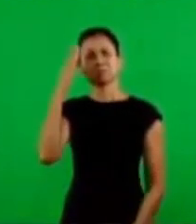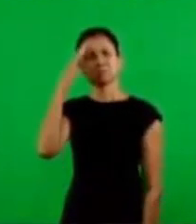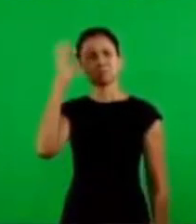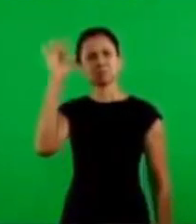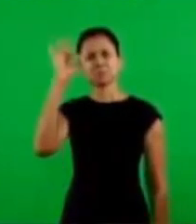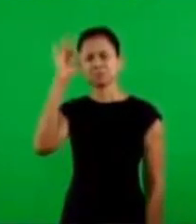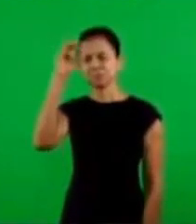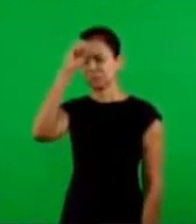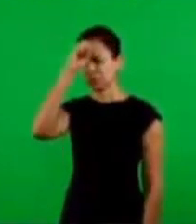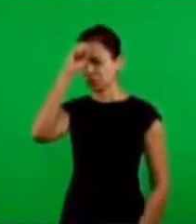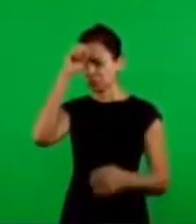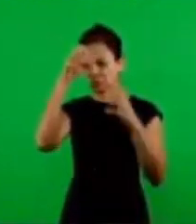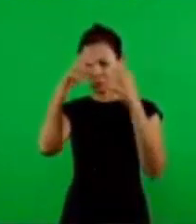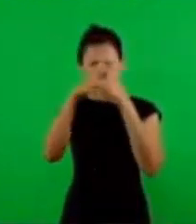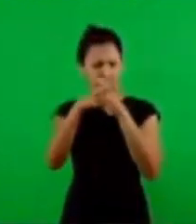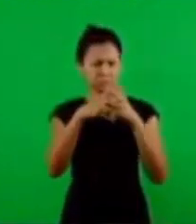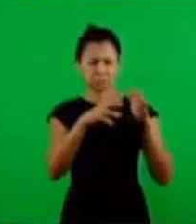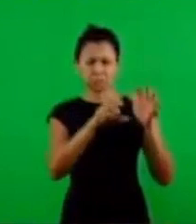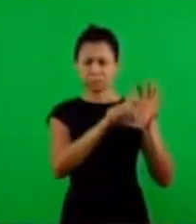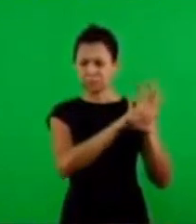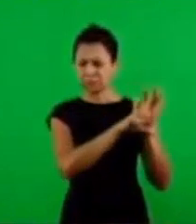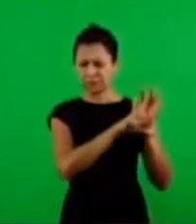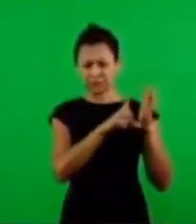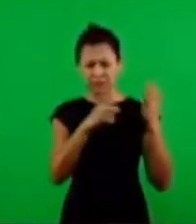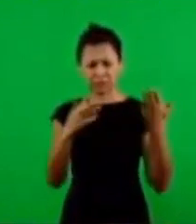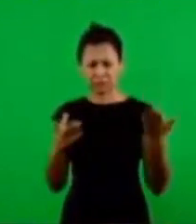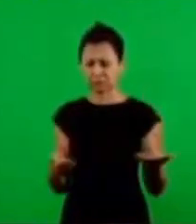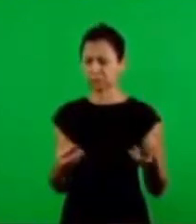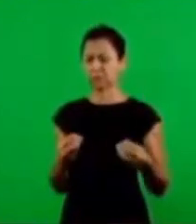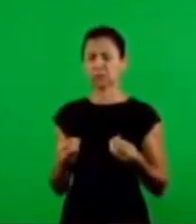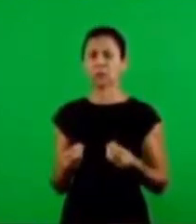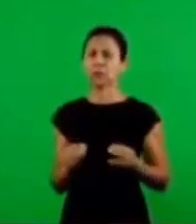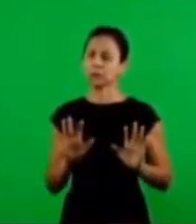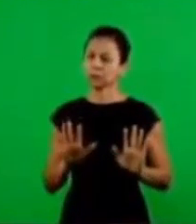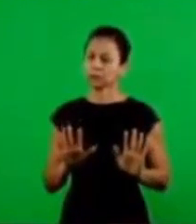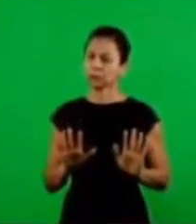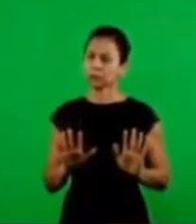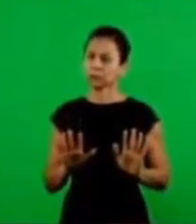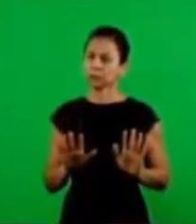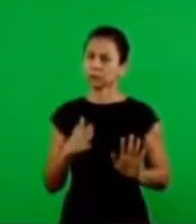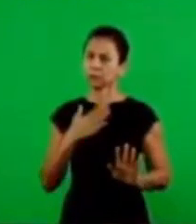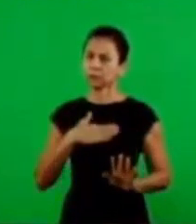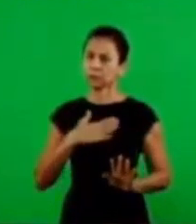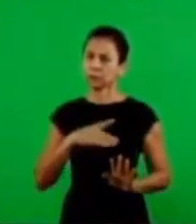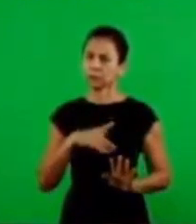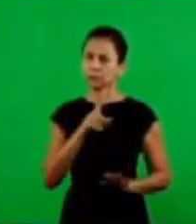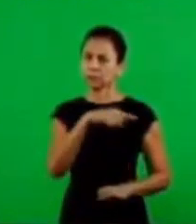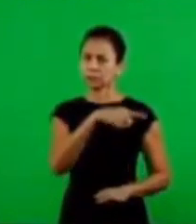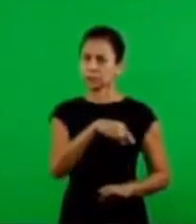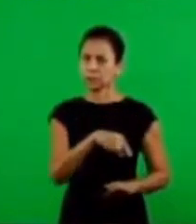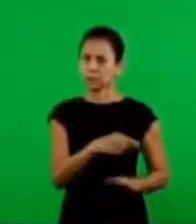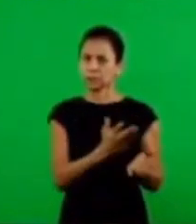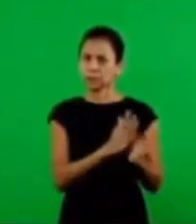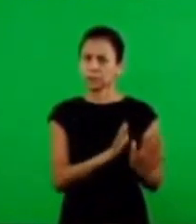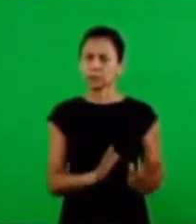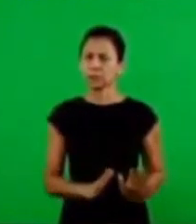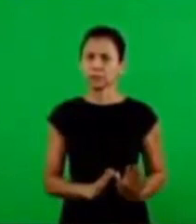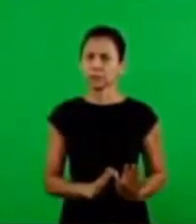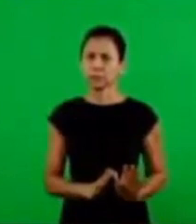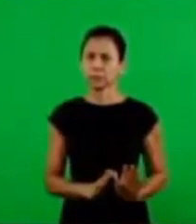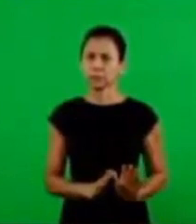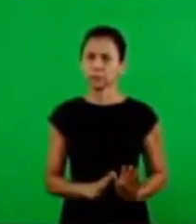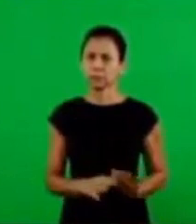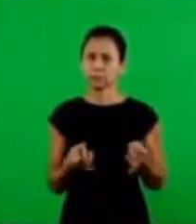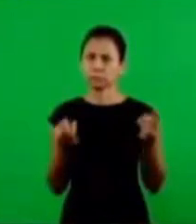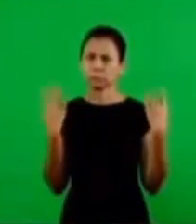didn't understand the gospel. They are getting confused with the law. And Paul said, it's not like this. Things are not that way. This is